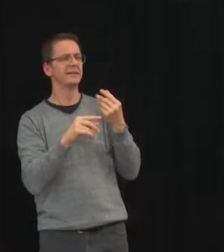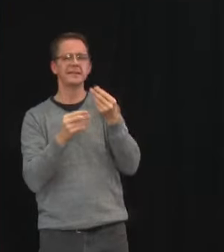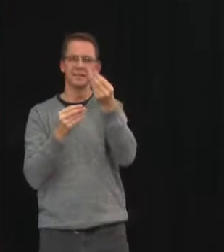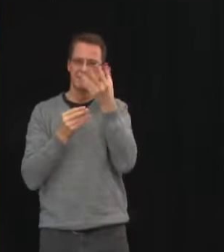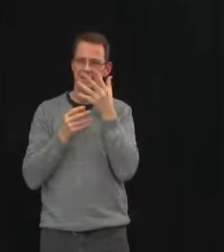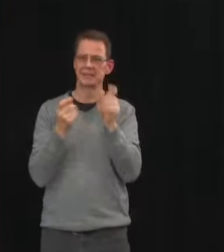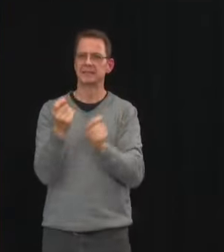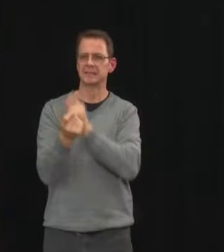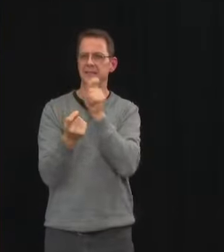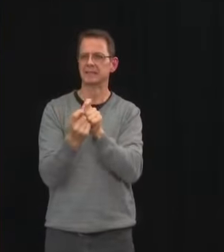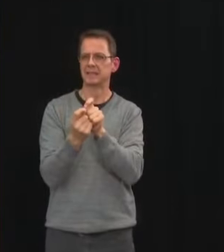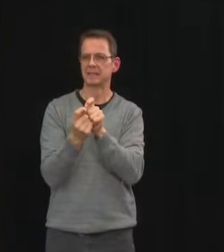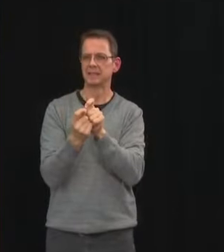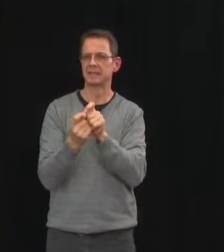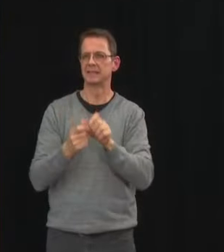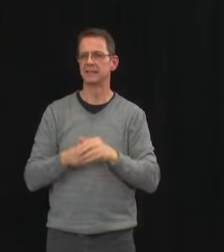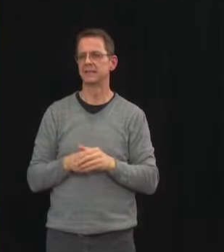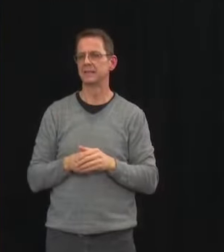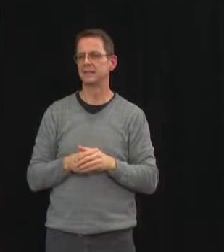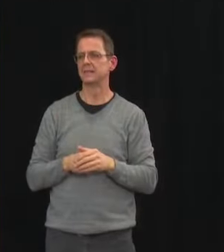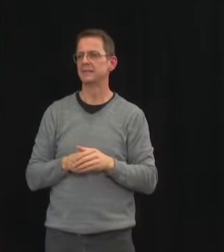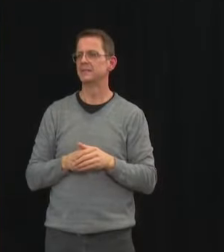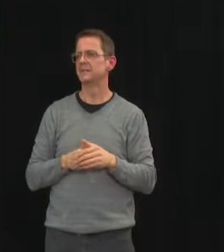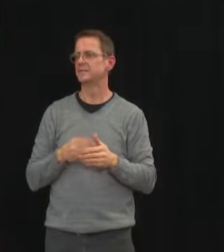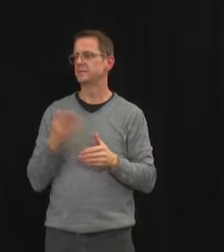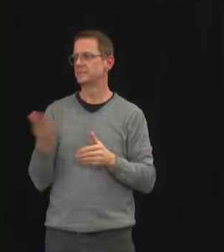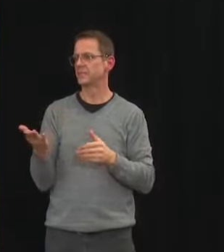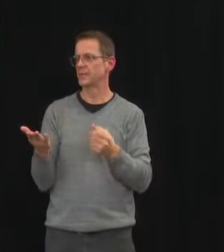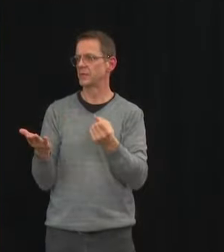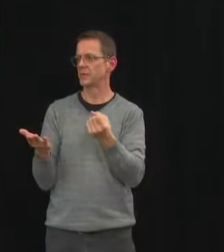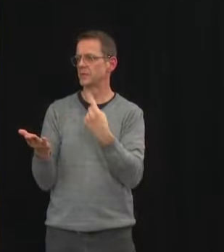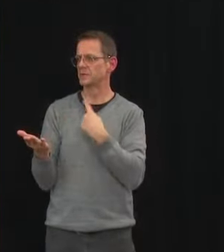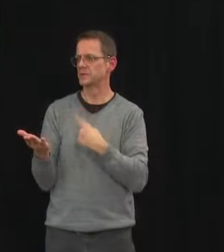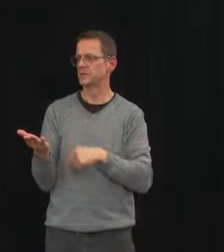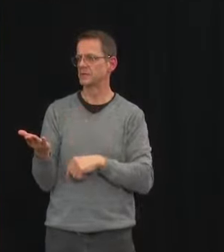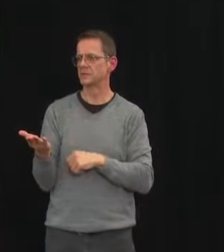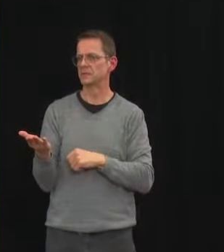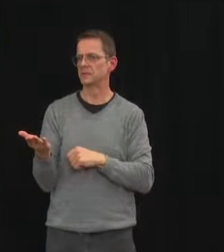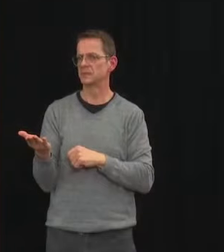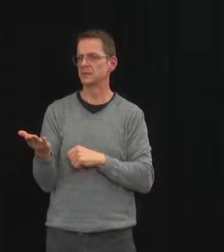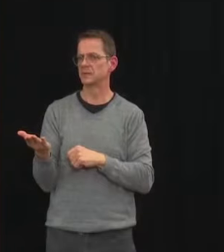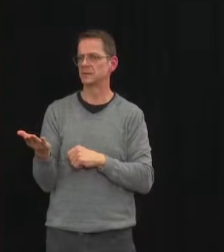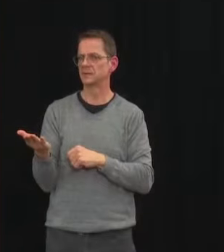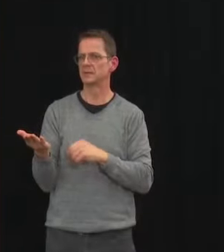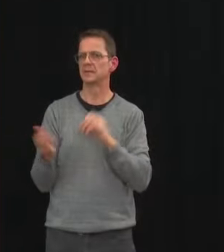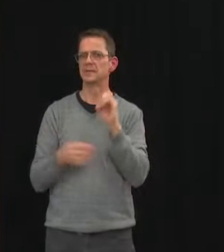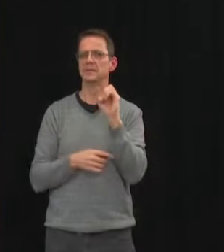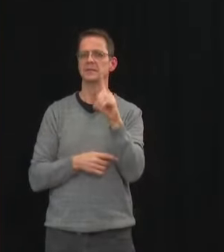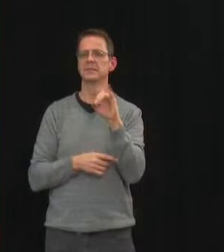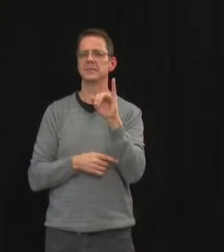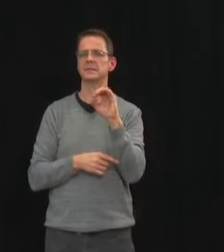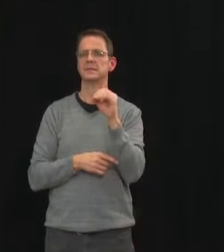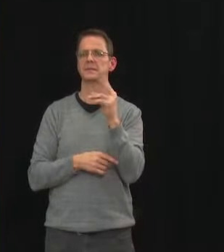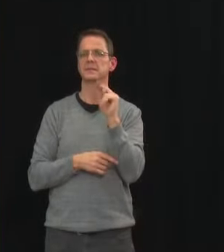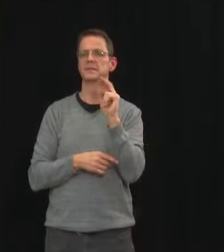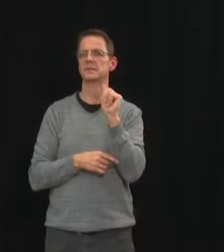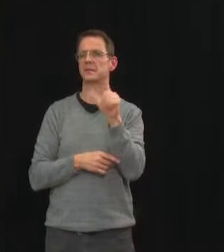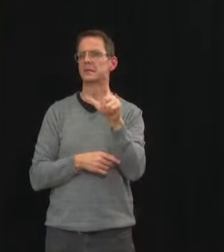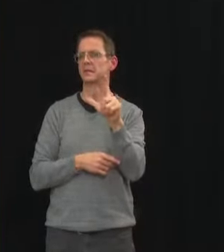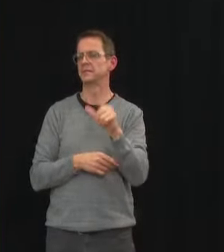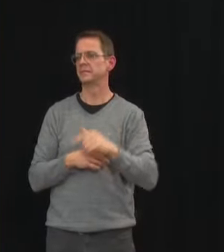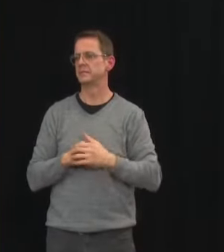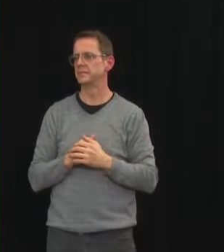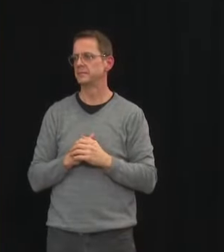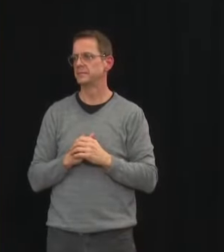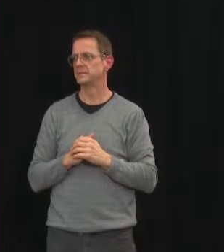operator can you please put through our next caller lauren boothby edmonton journal hello i had a